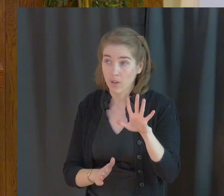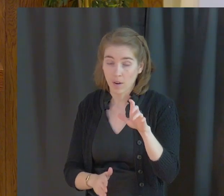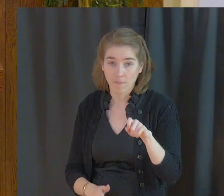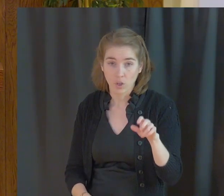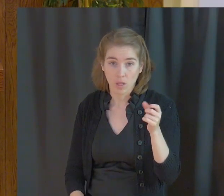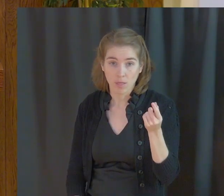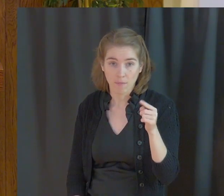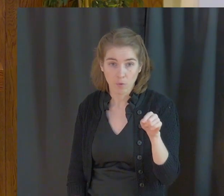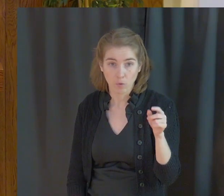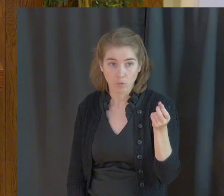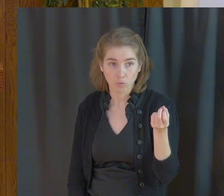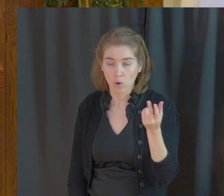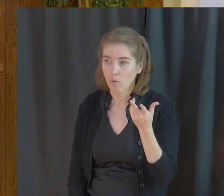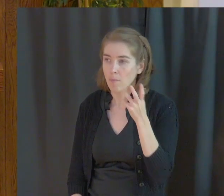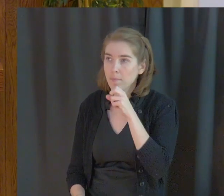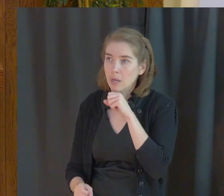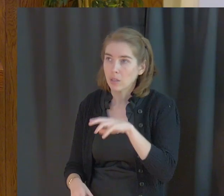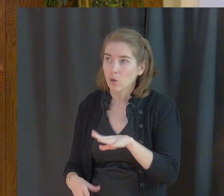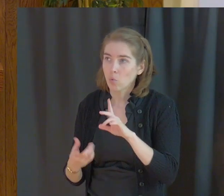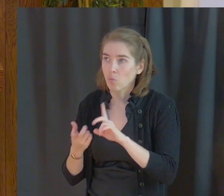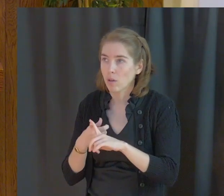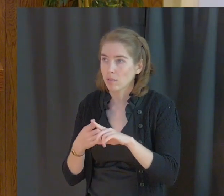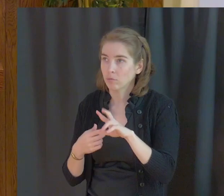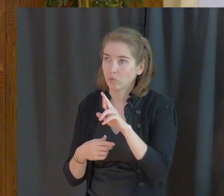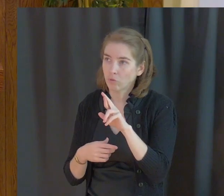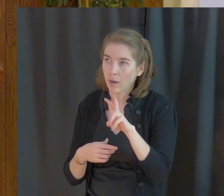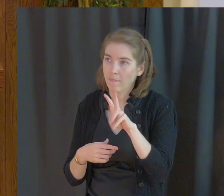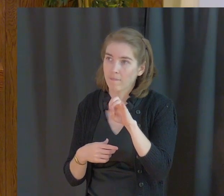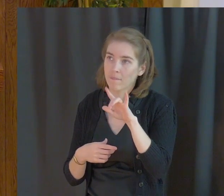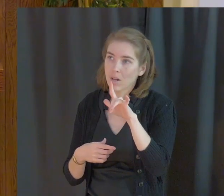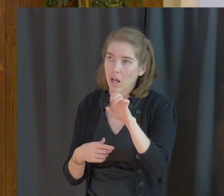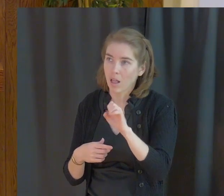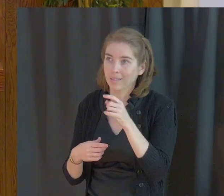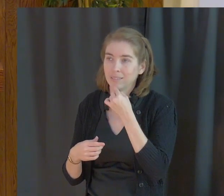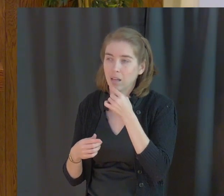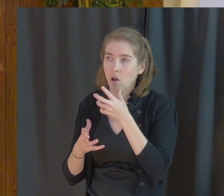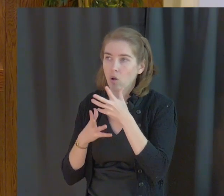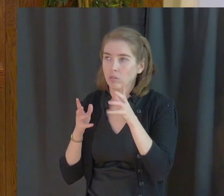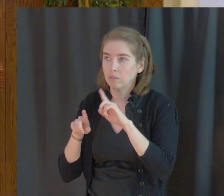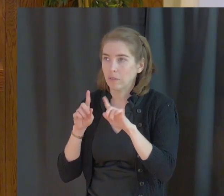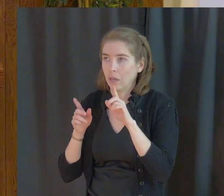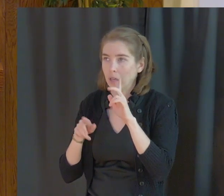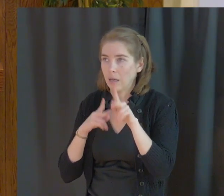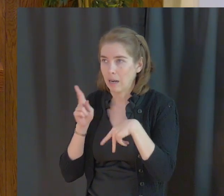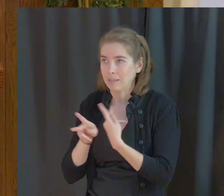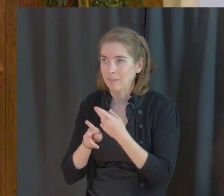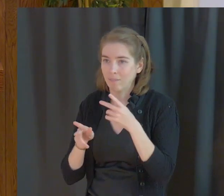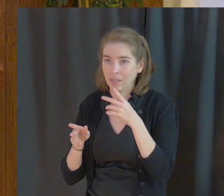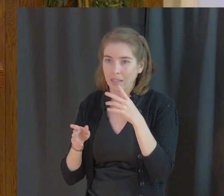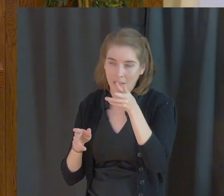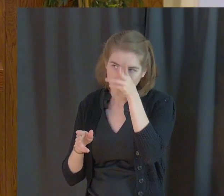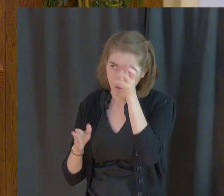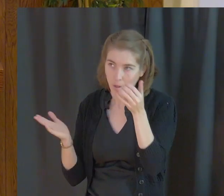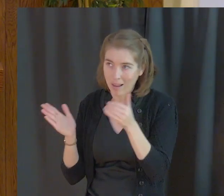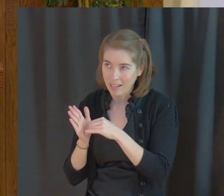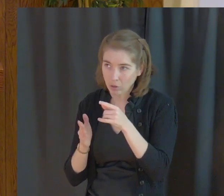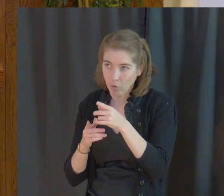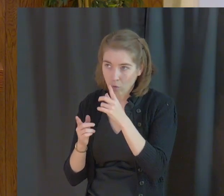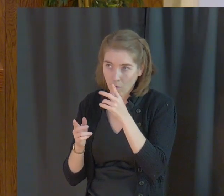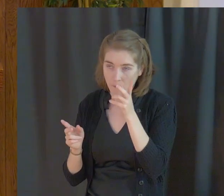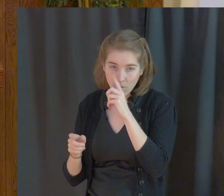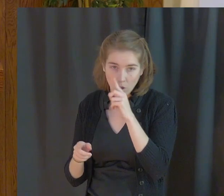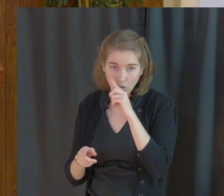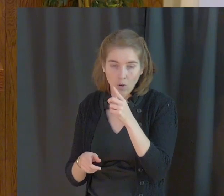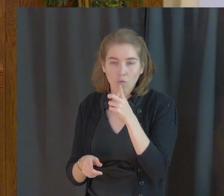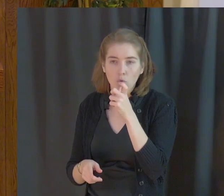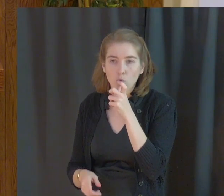blessed are you when they revile and persecute you and say all kinds of evil against you falsely for whose sake?